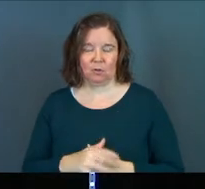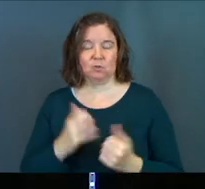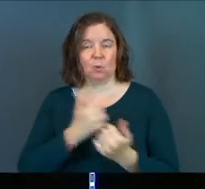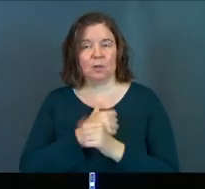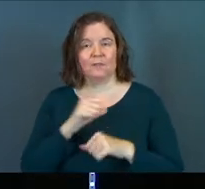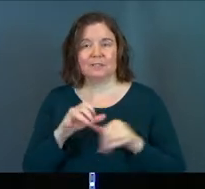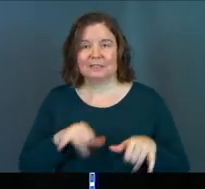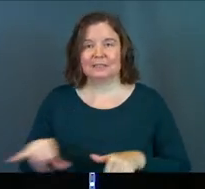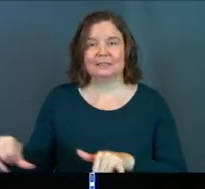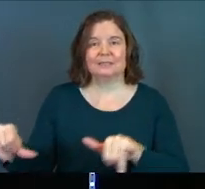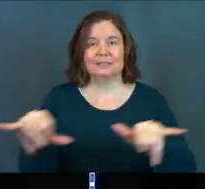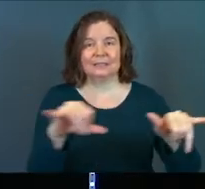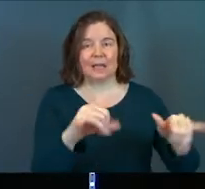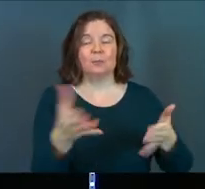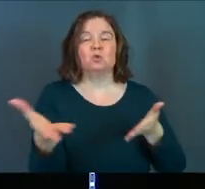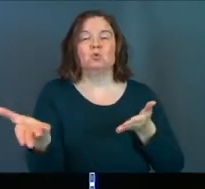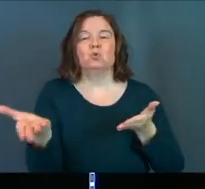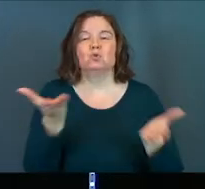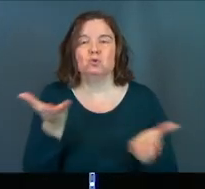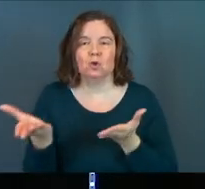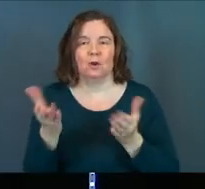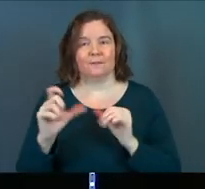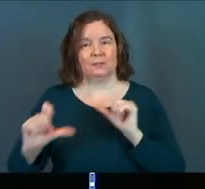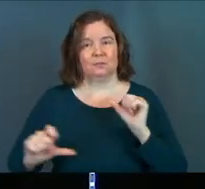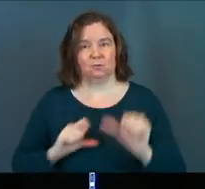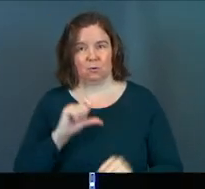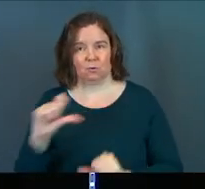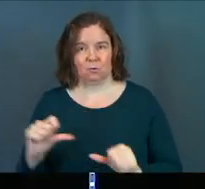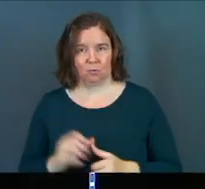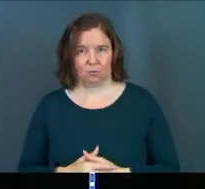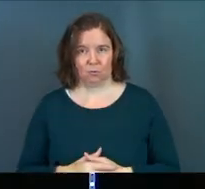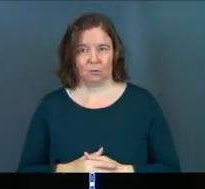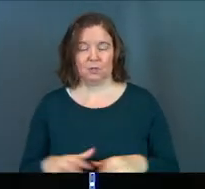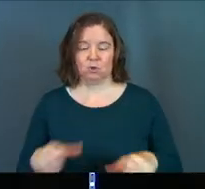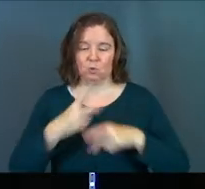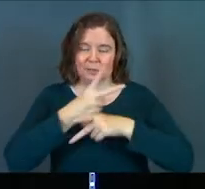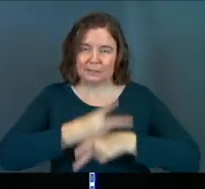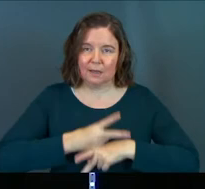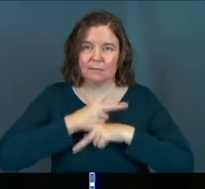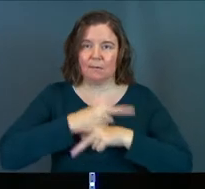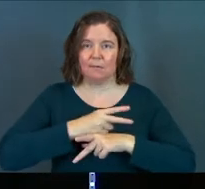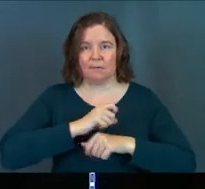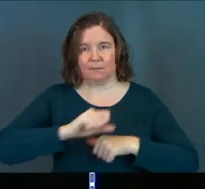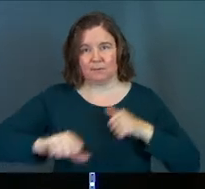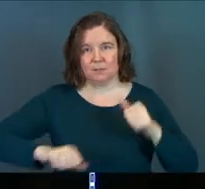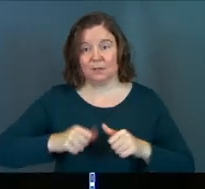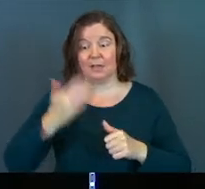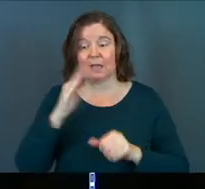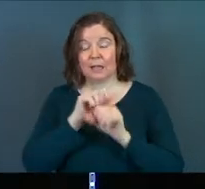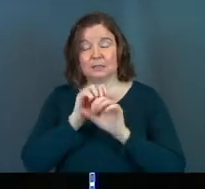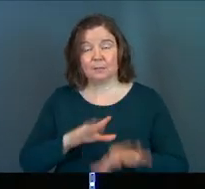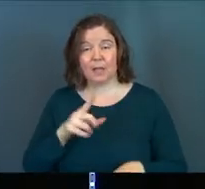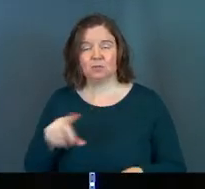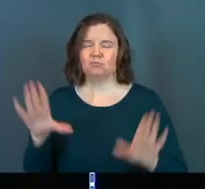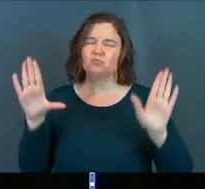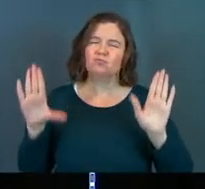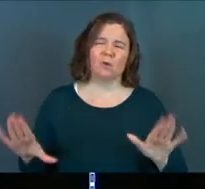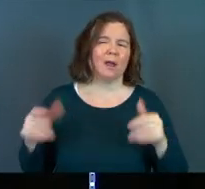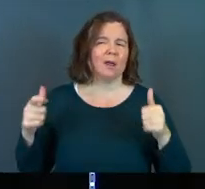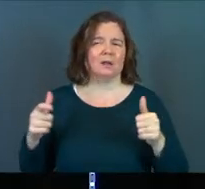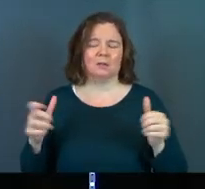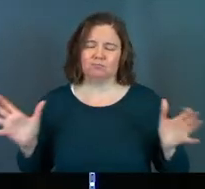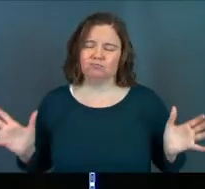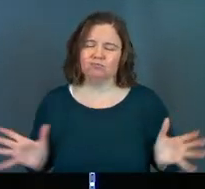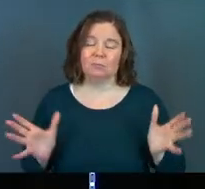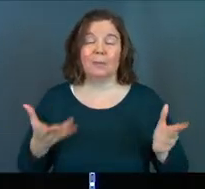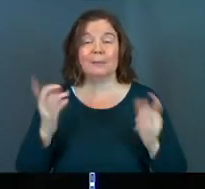Love each other the same way, to serve one another, to take care of one another. God's blessed you. Great. God's built